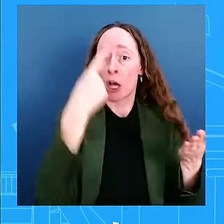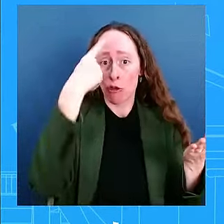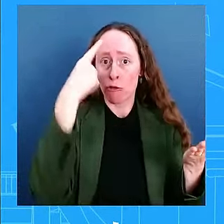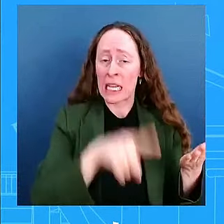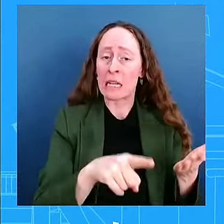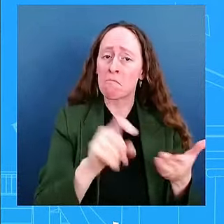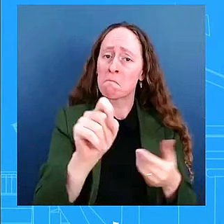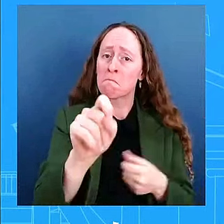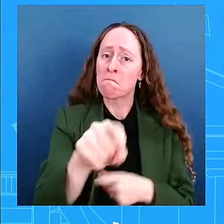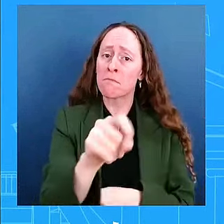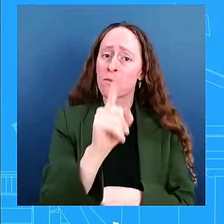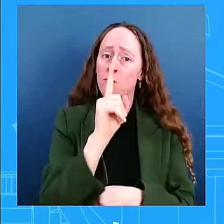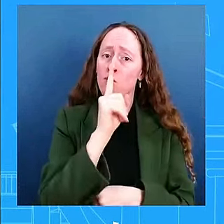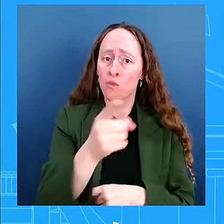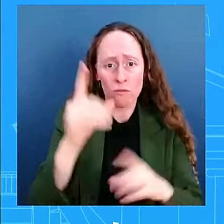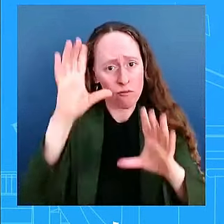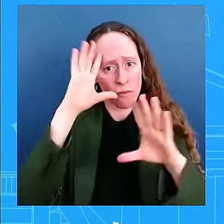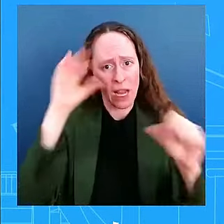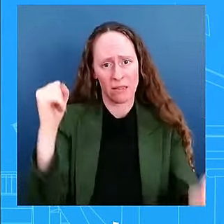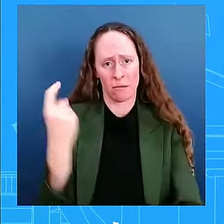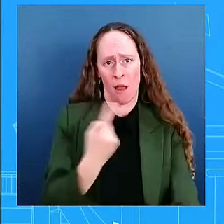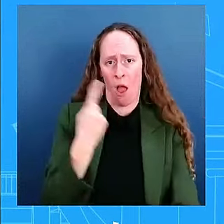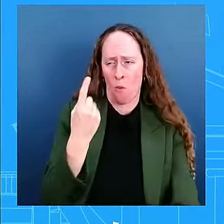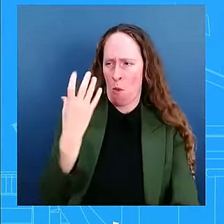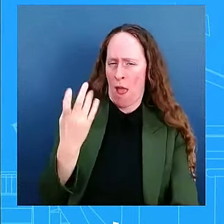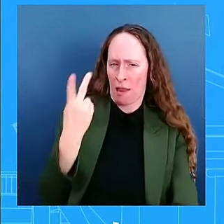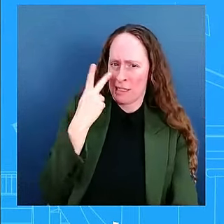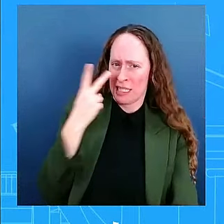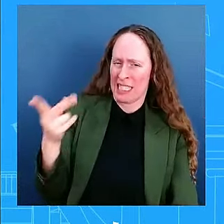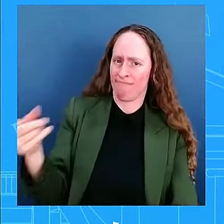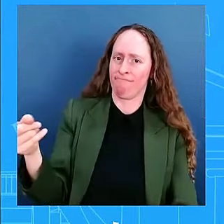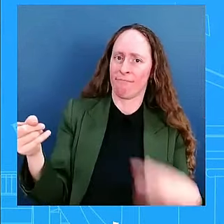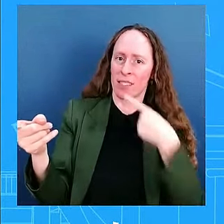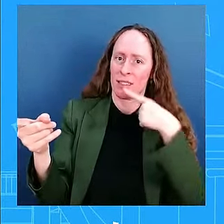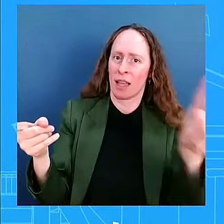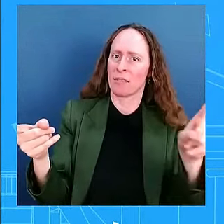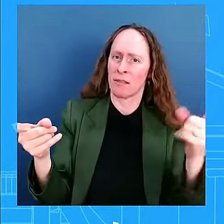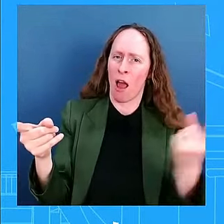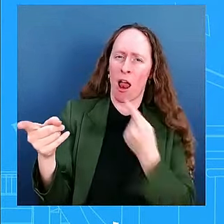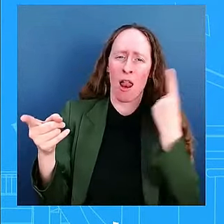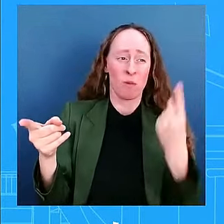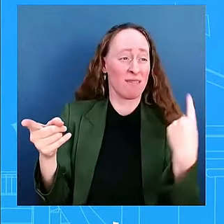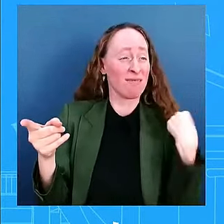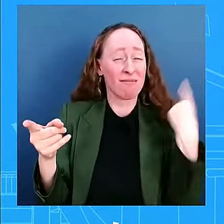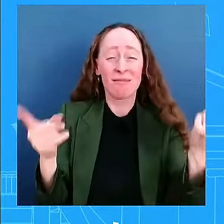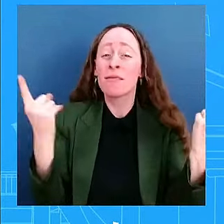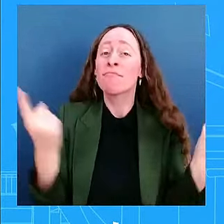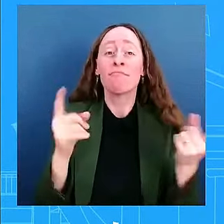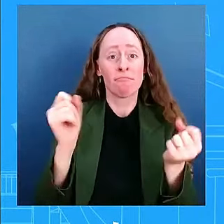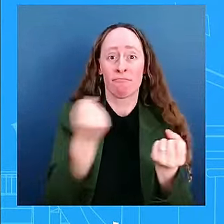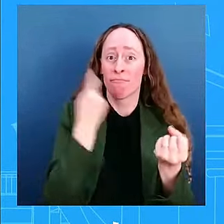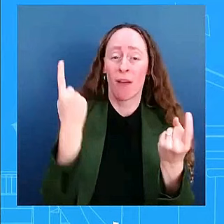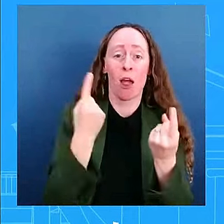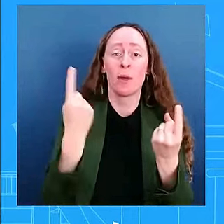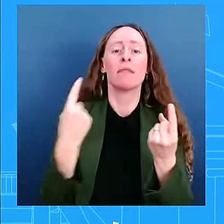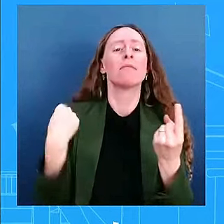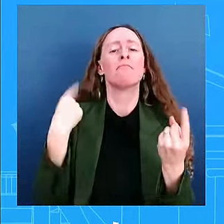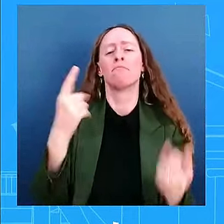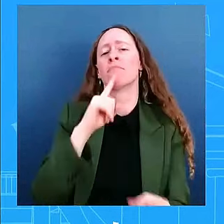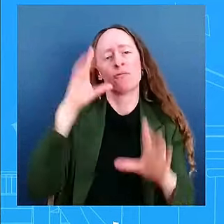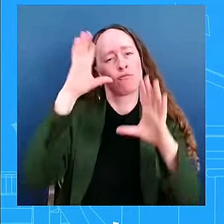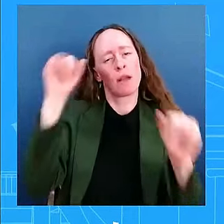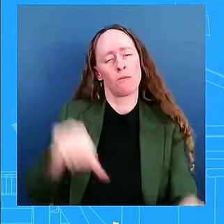wanted the Vice President to be successful, and she has been successful. Uh, and he could not be more proud of her as he is today. I think